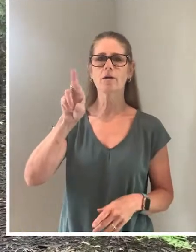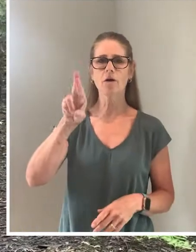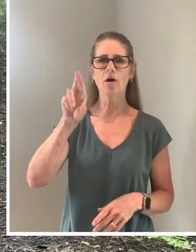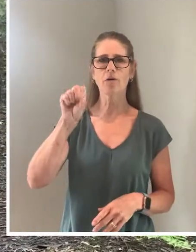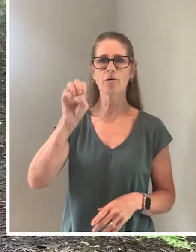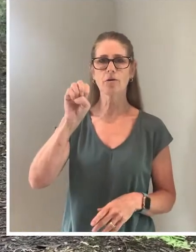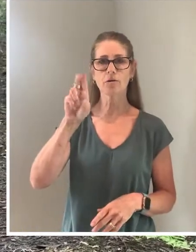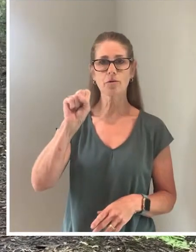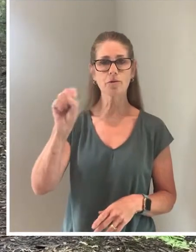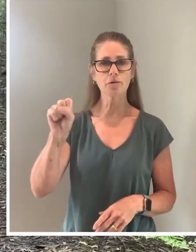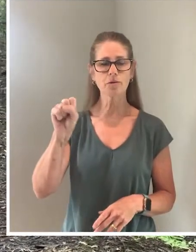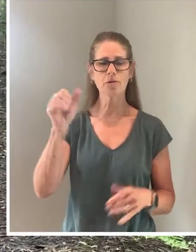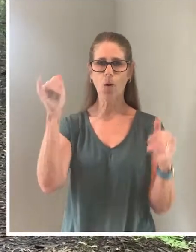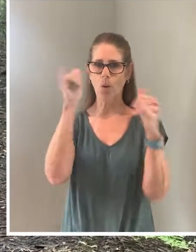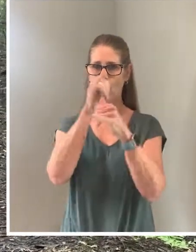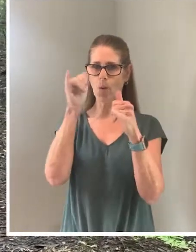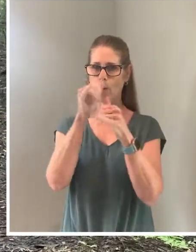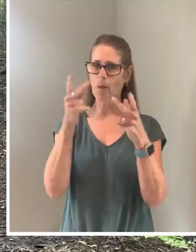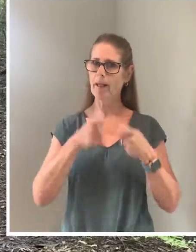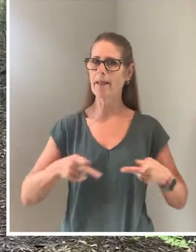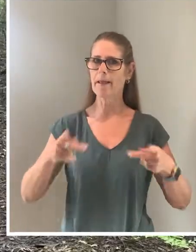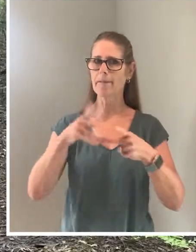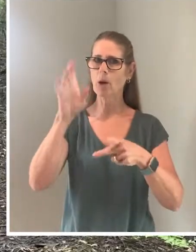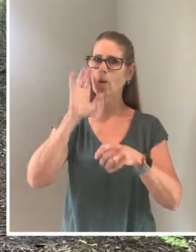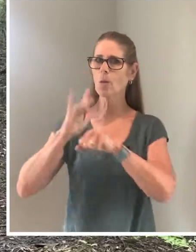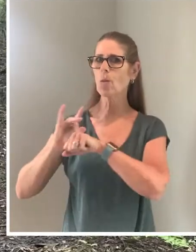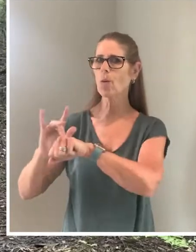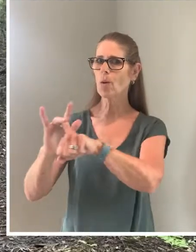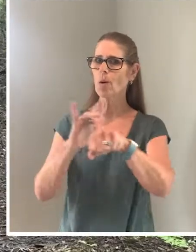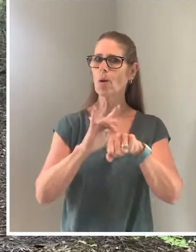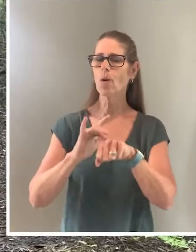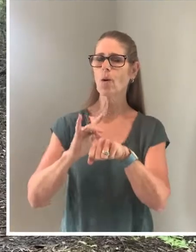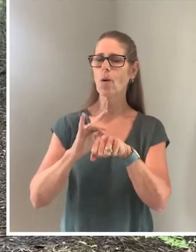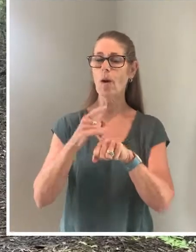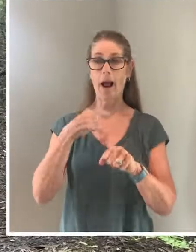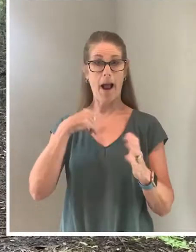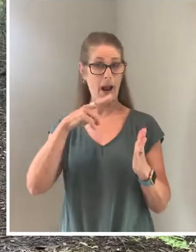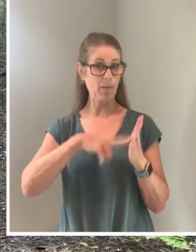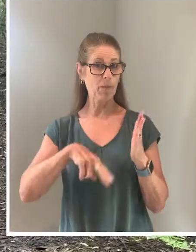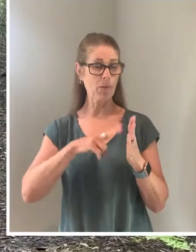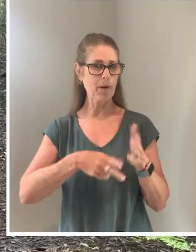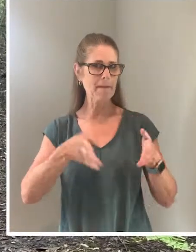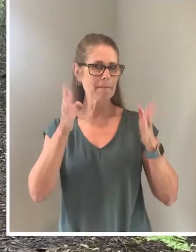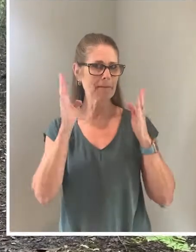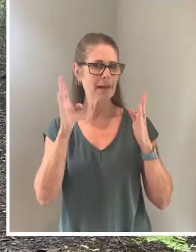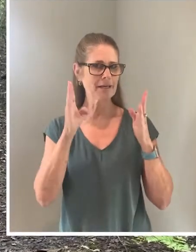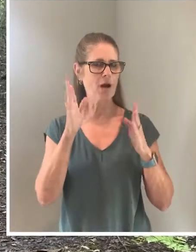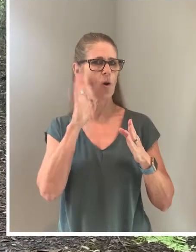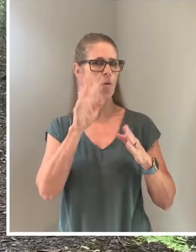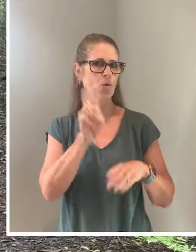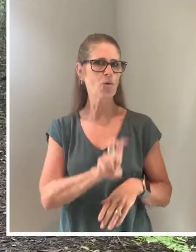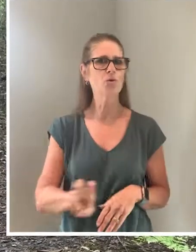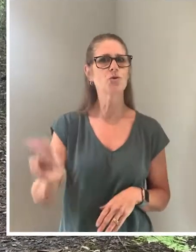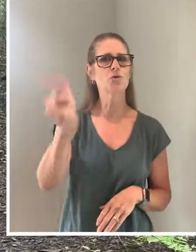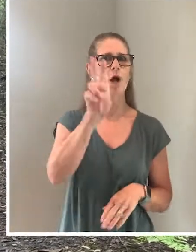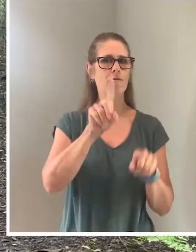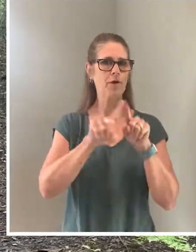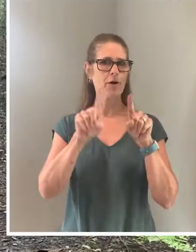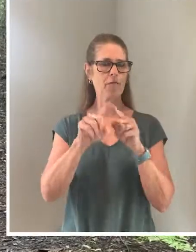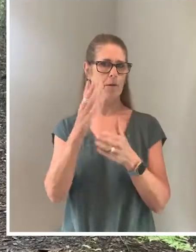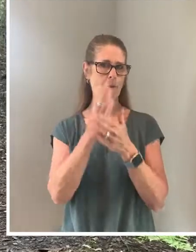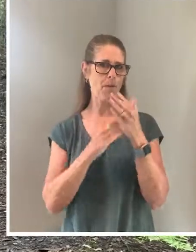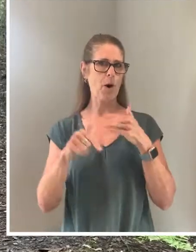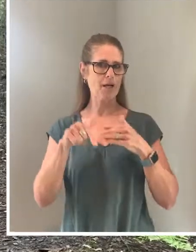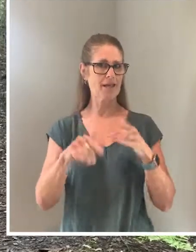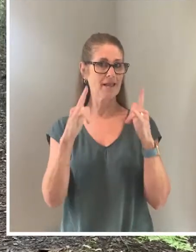And while I'm reading, pay close attention because we might be able to travel to different parts of this wonderful camp that we have here. And so,